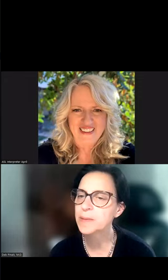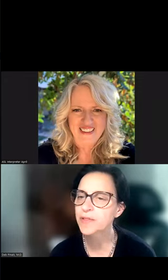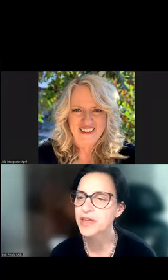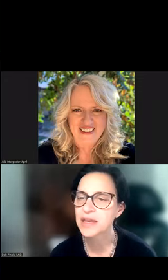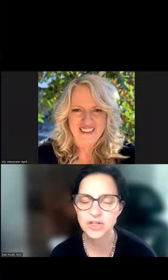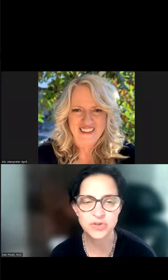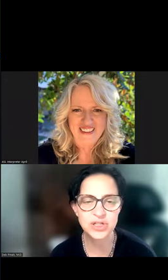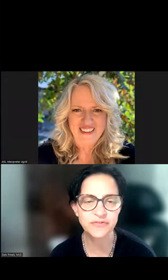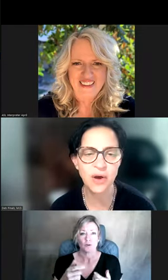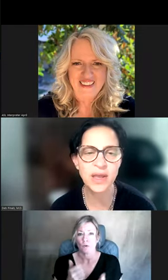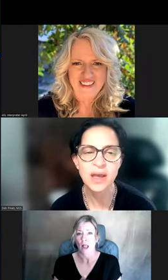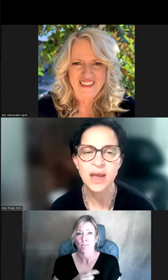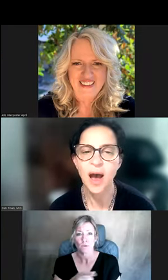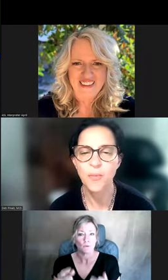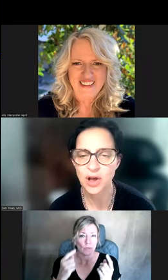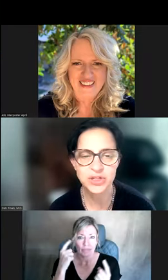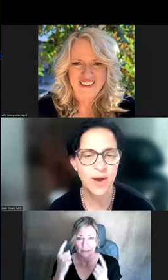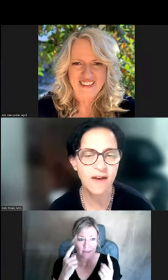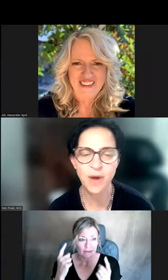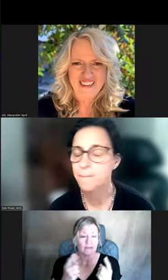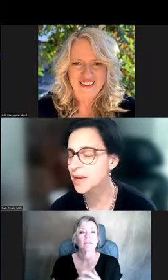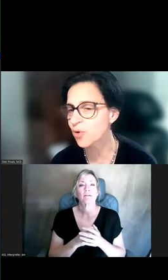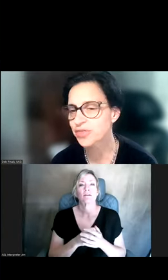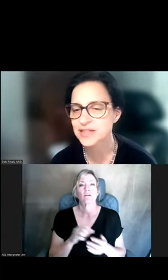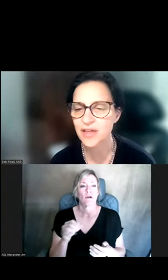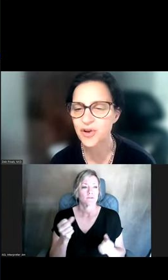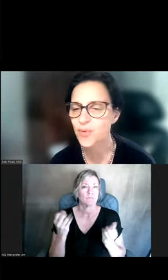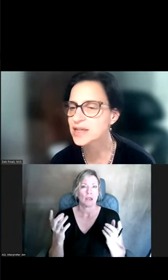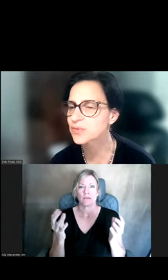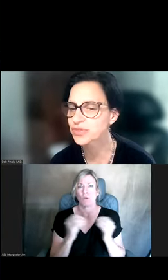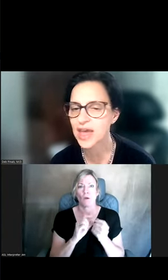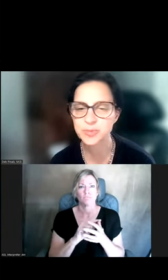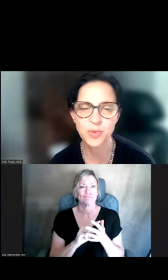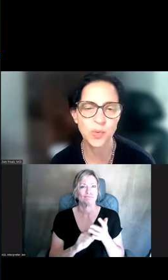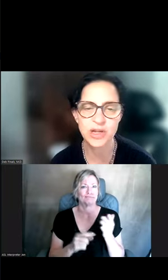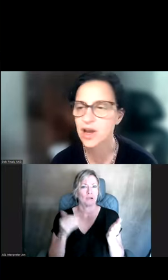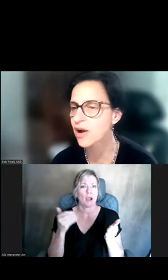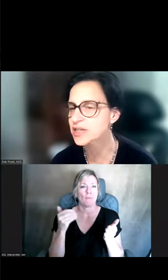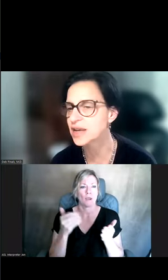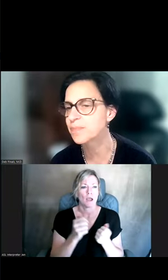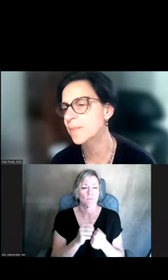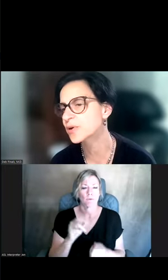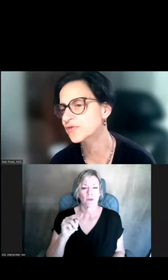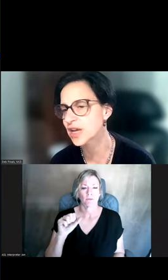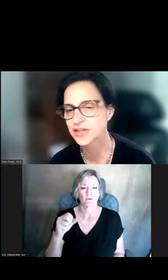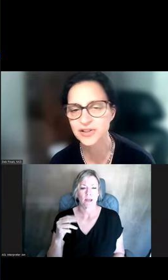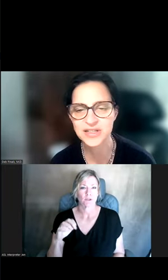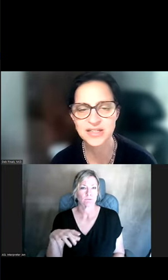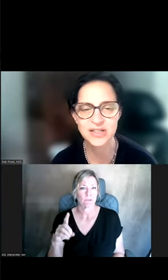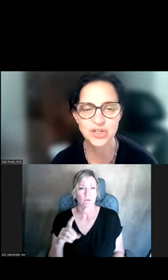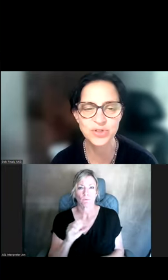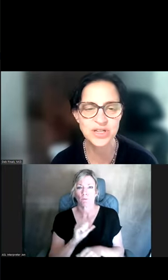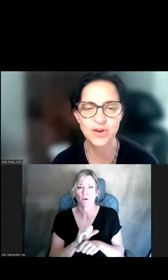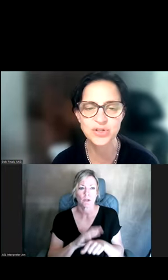get people thinking. Juice is flowing. We also have many more things on the horizon with NASHPD. We're working on our 10 papers for technical